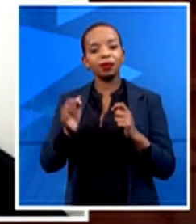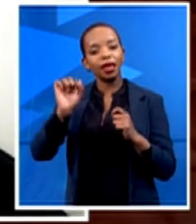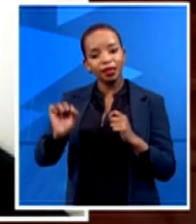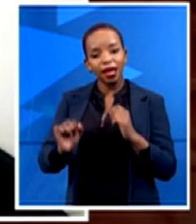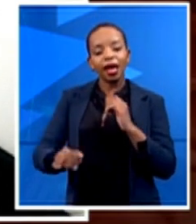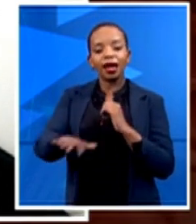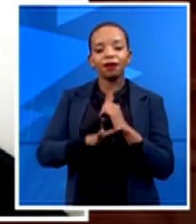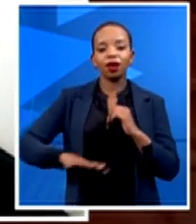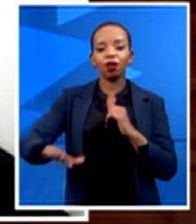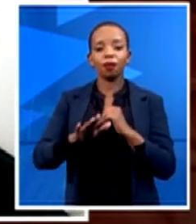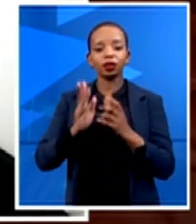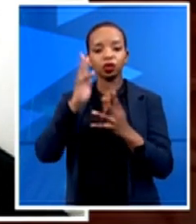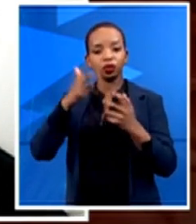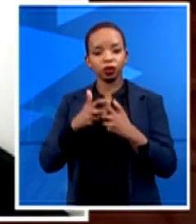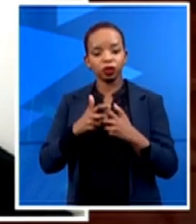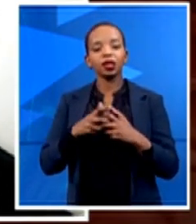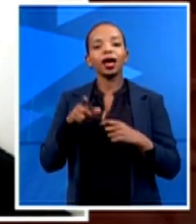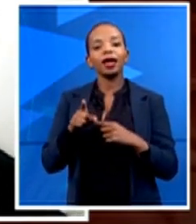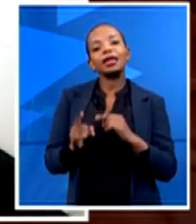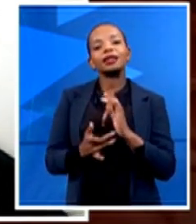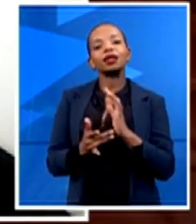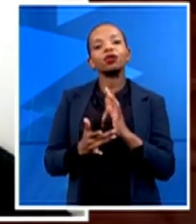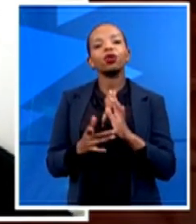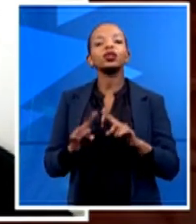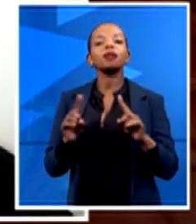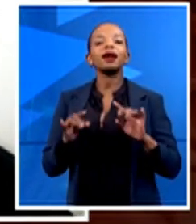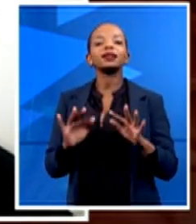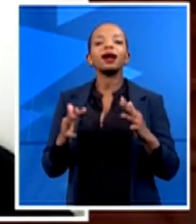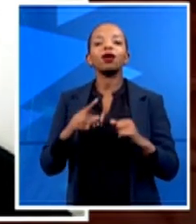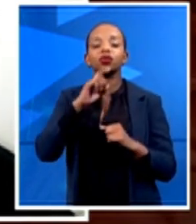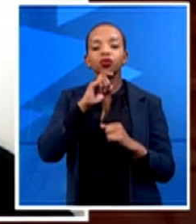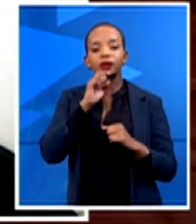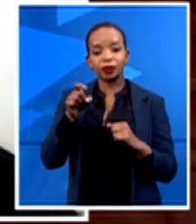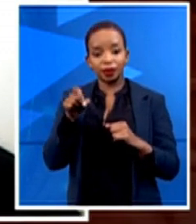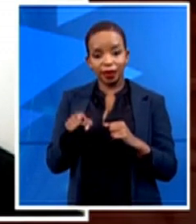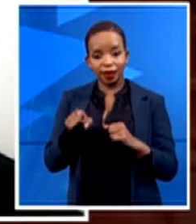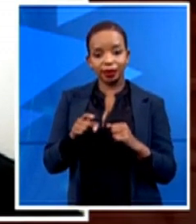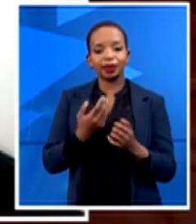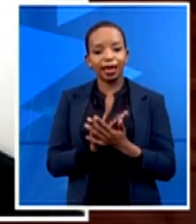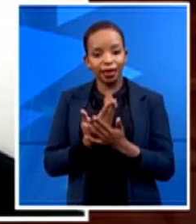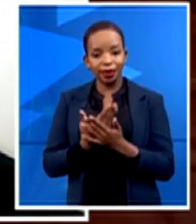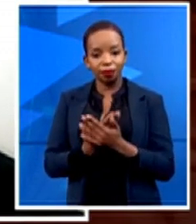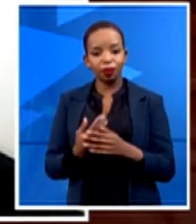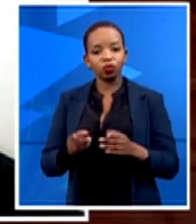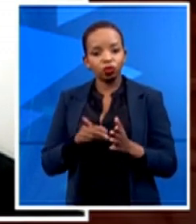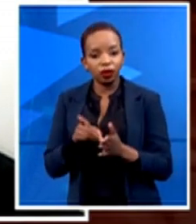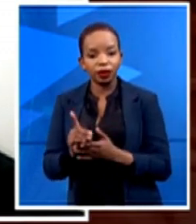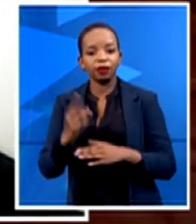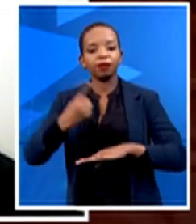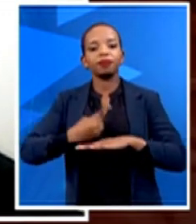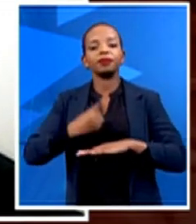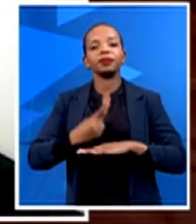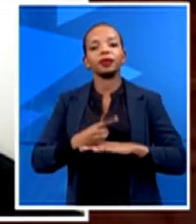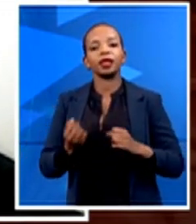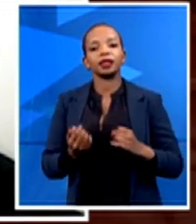these high-end technologies as an enabler to deliver on their day-to-day services. Speaking about day-to-day services,